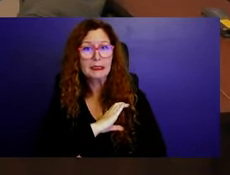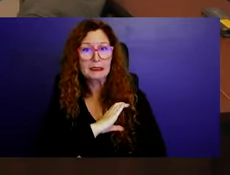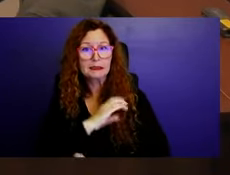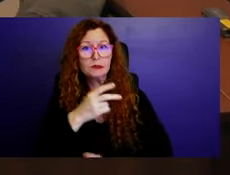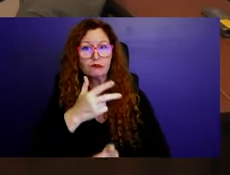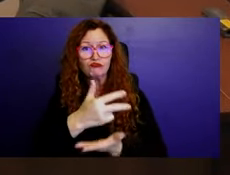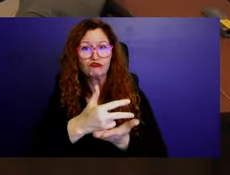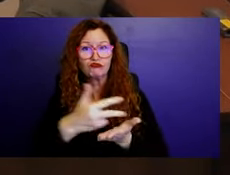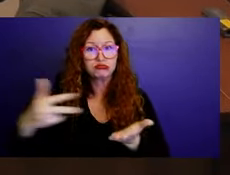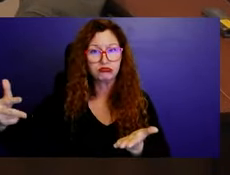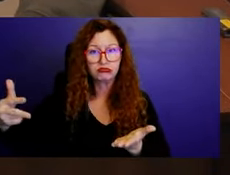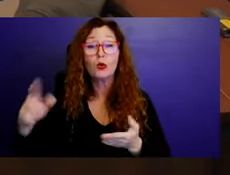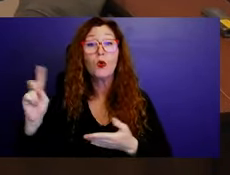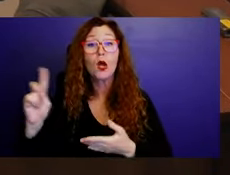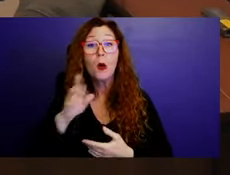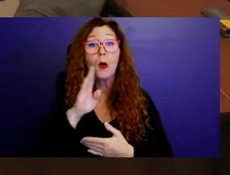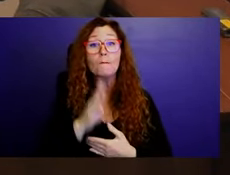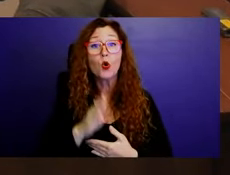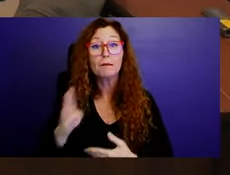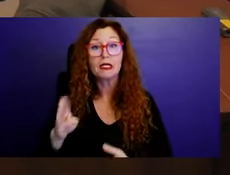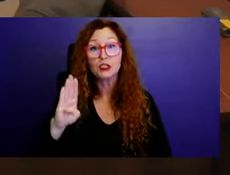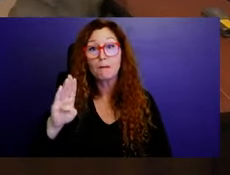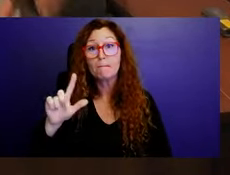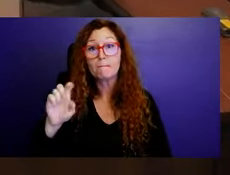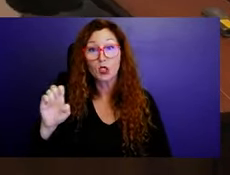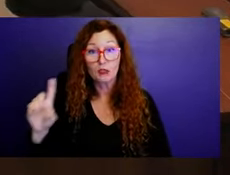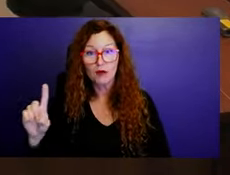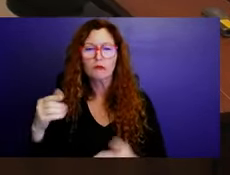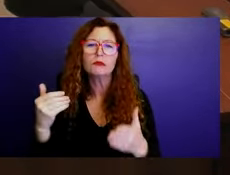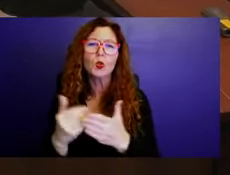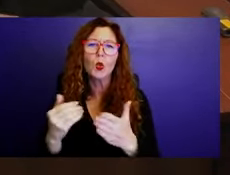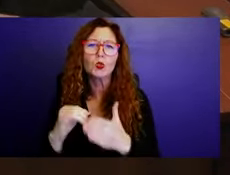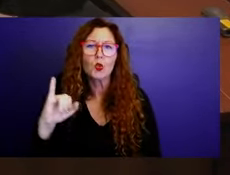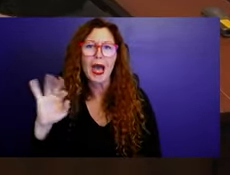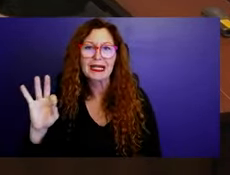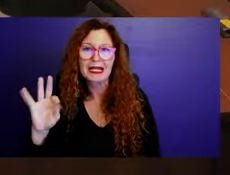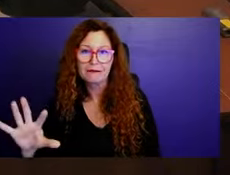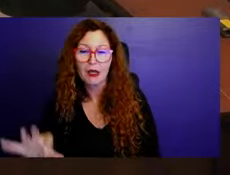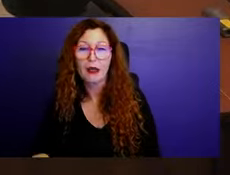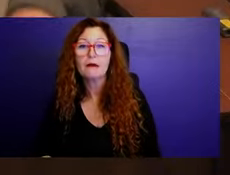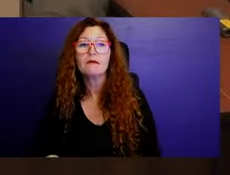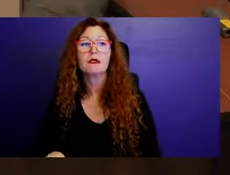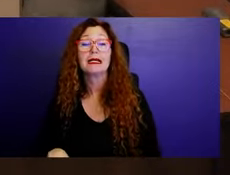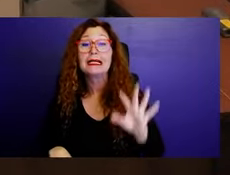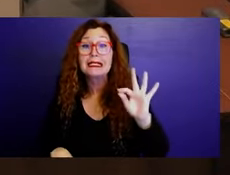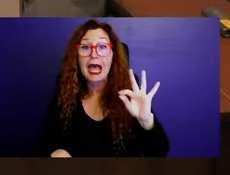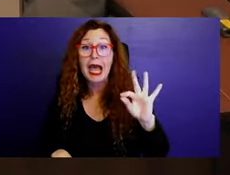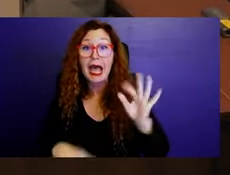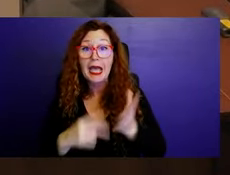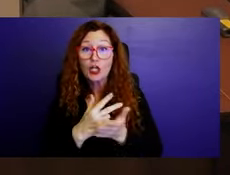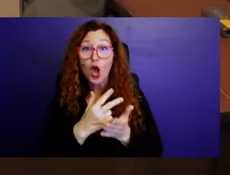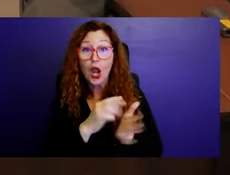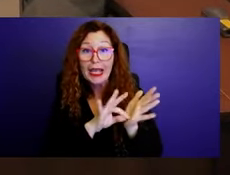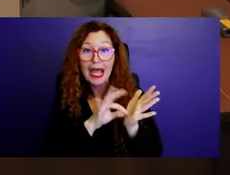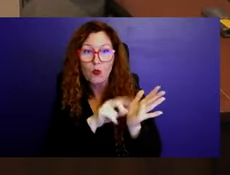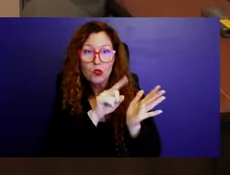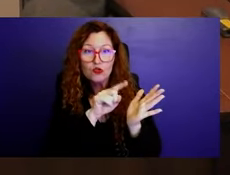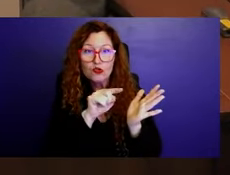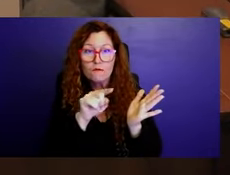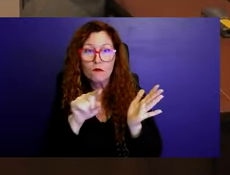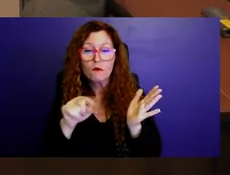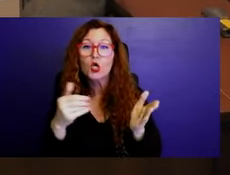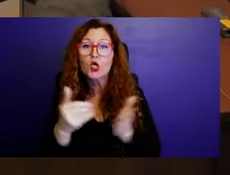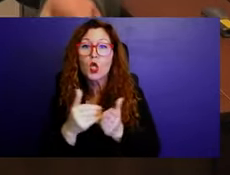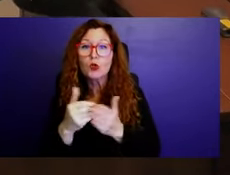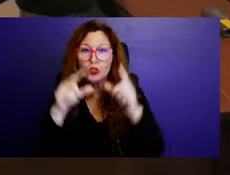Nine of them parked at the Palm Beach I-glass place right there, right before I-95. All police cars